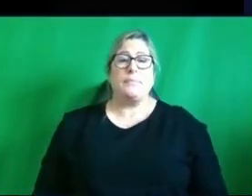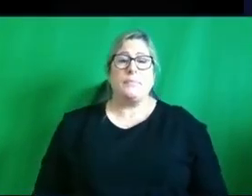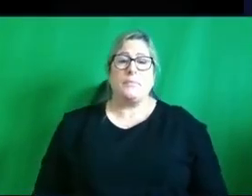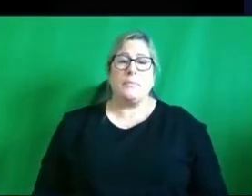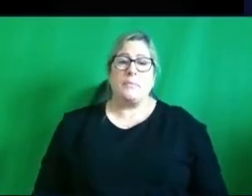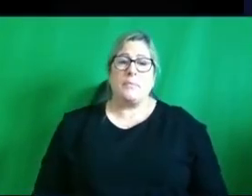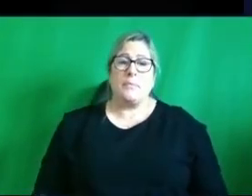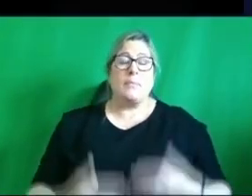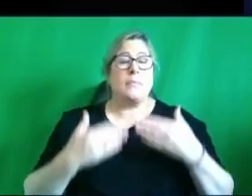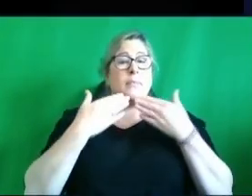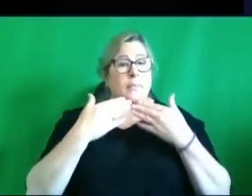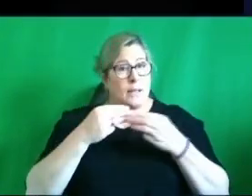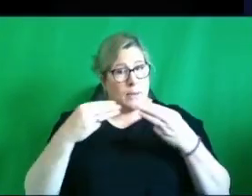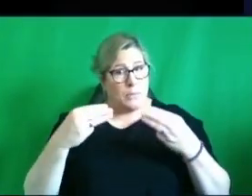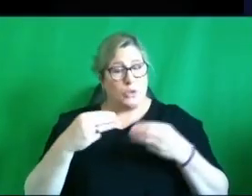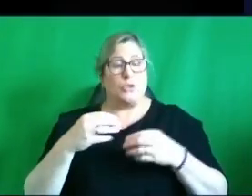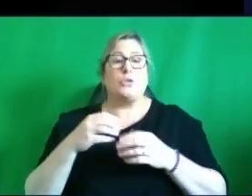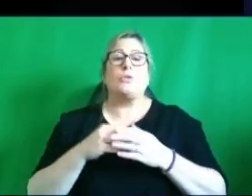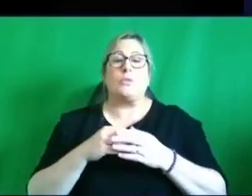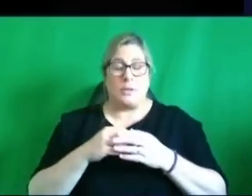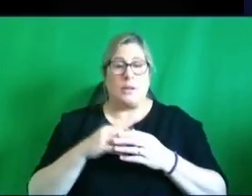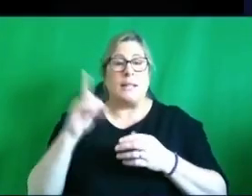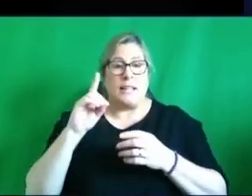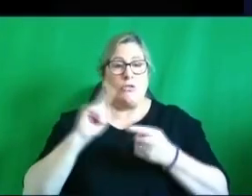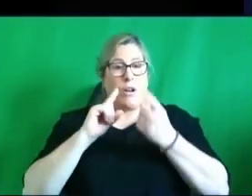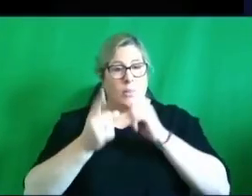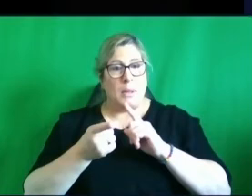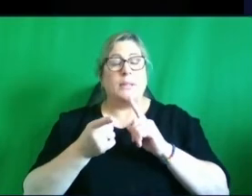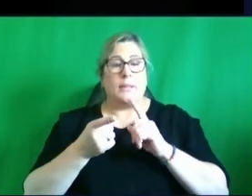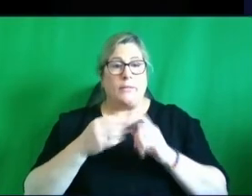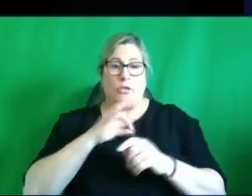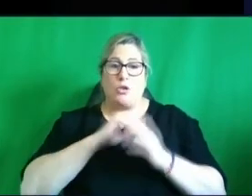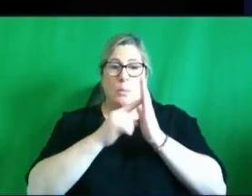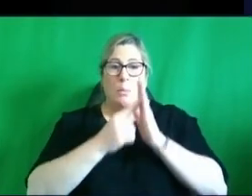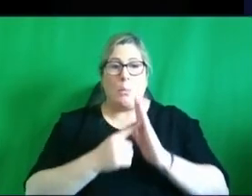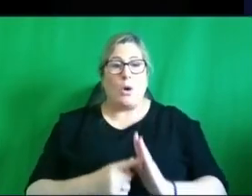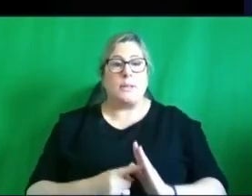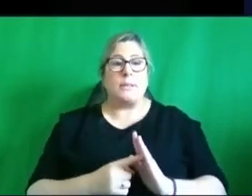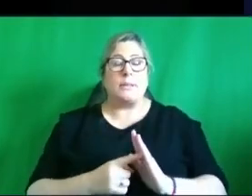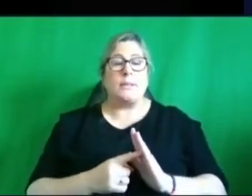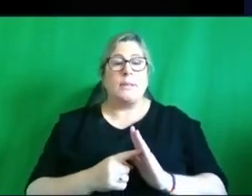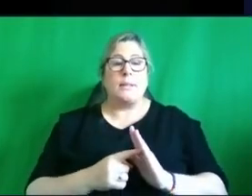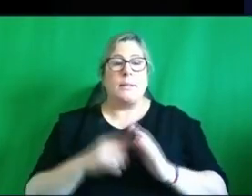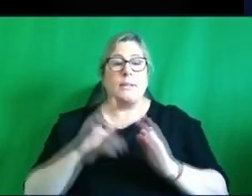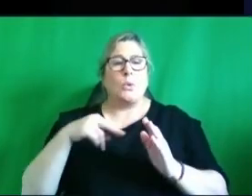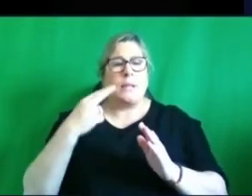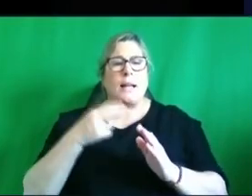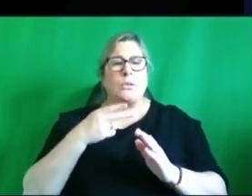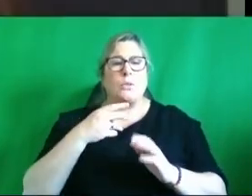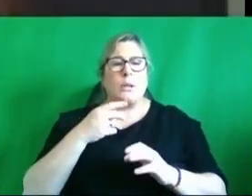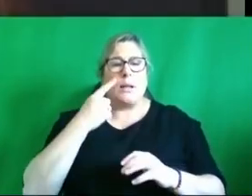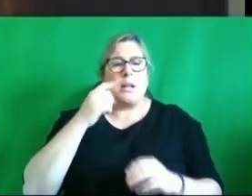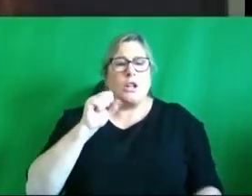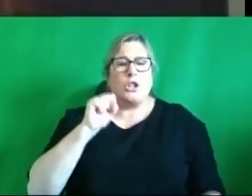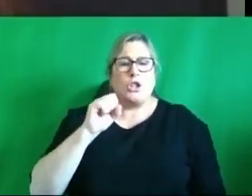thanks very much uh deirdre for uh for answering that and some very good points uh there from you and uh next we're going to go to sharif uh